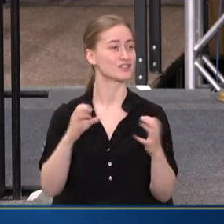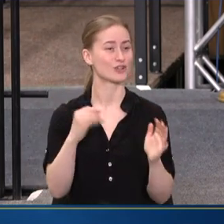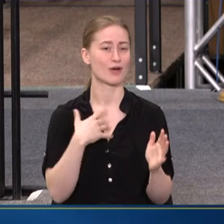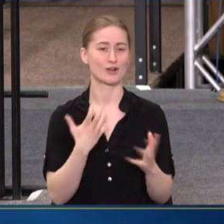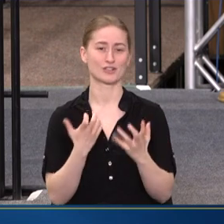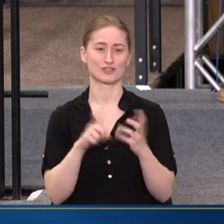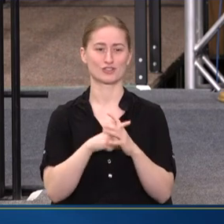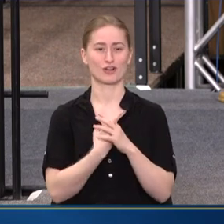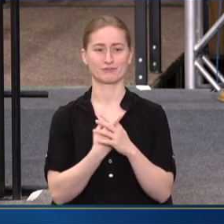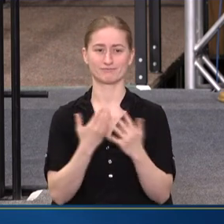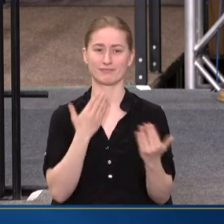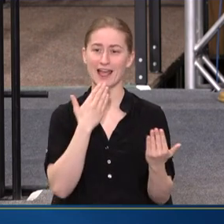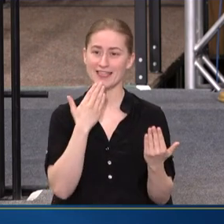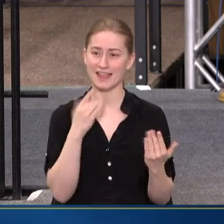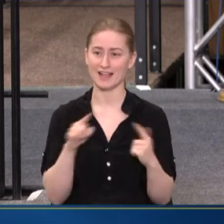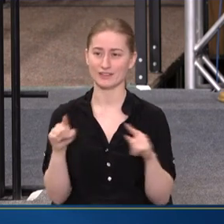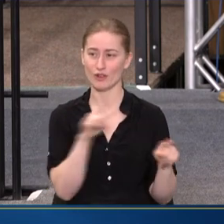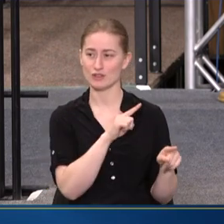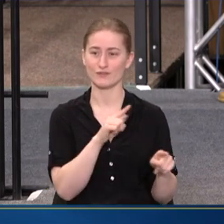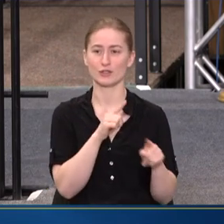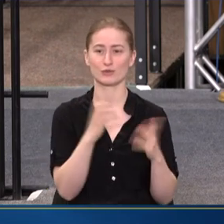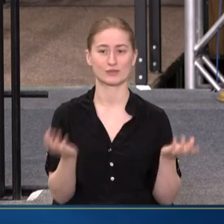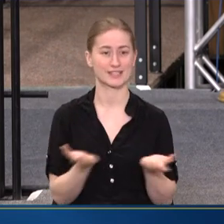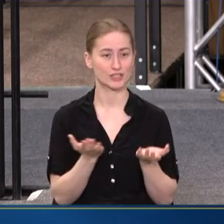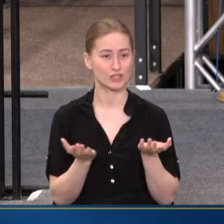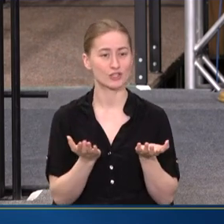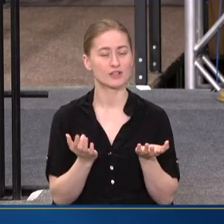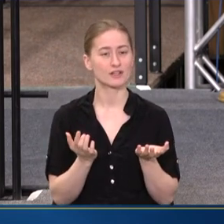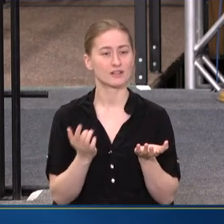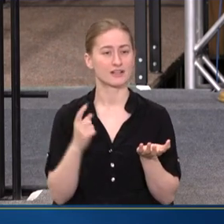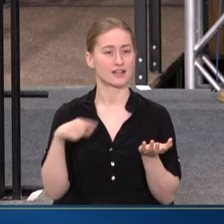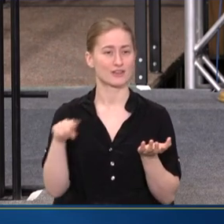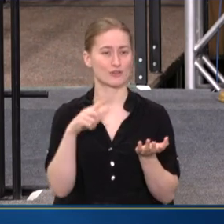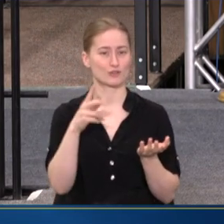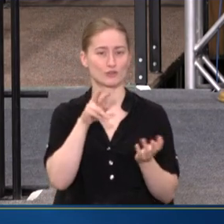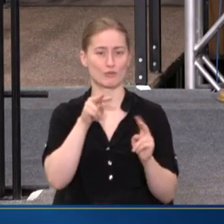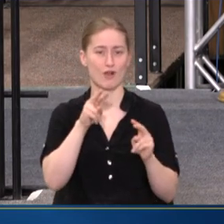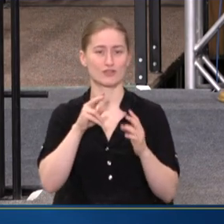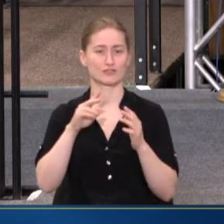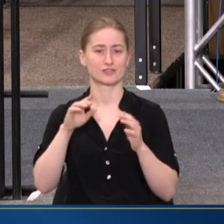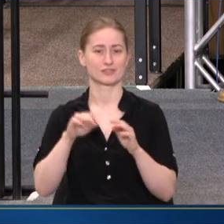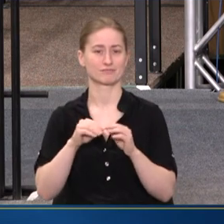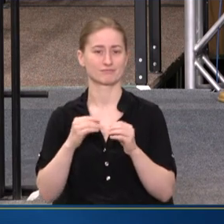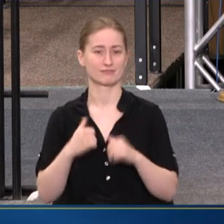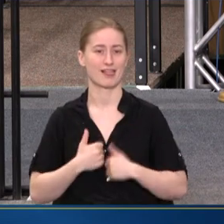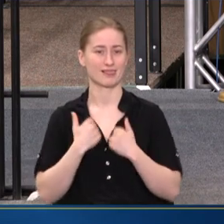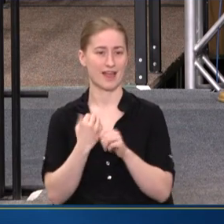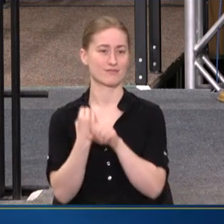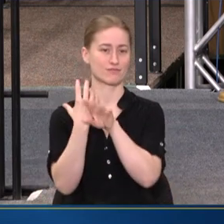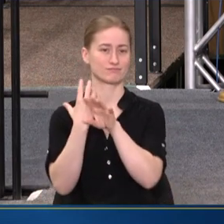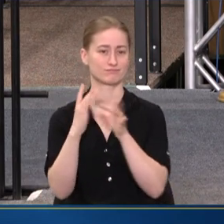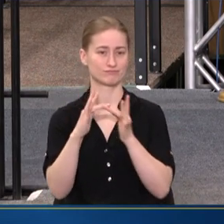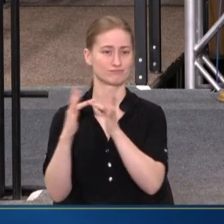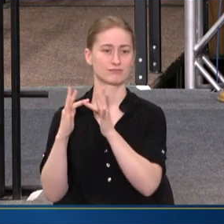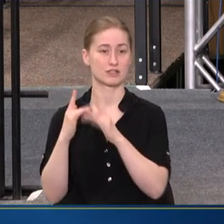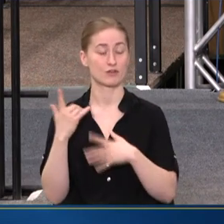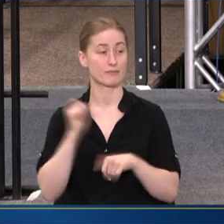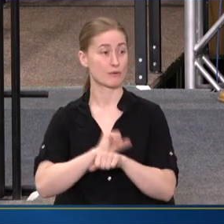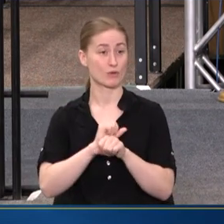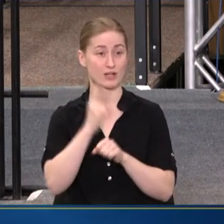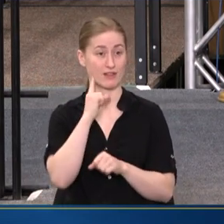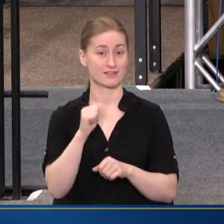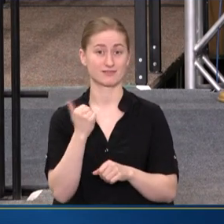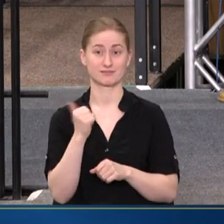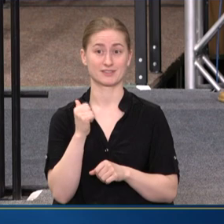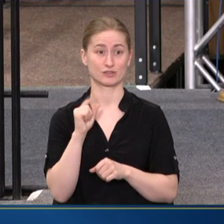JUST WANT TO START BY THANKING THOSE OF YOU WHO ARE HERE AND THOSE WHO ARE WATCHING THE LIVE STREAM WHO HAVE BEEN AT THIS WORK FOR DECADES.